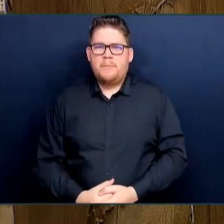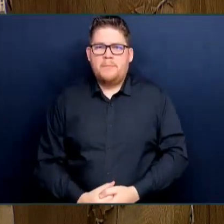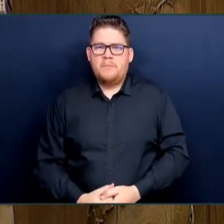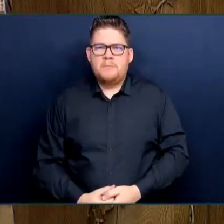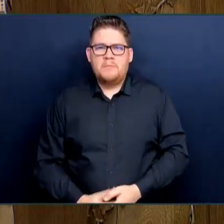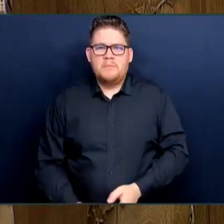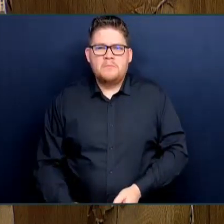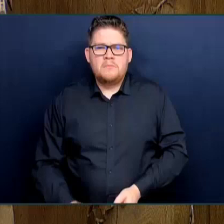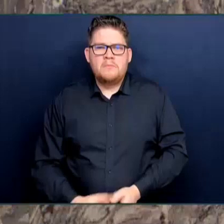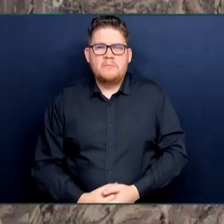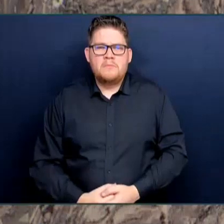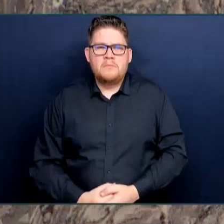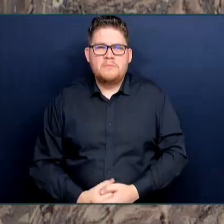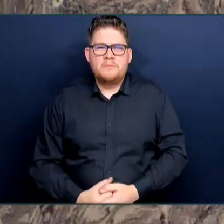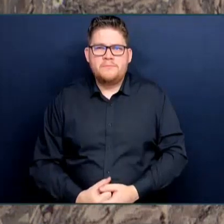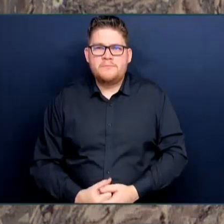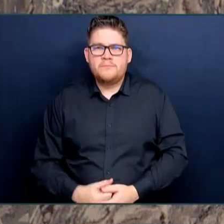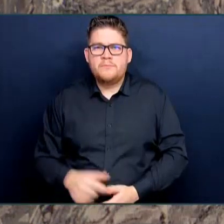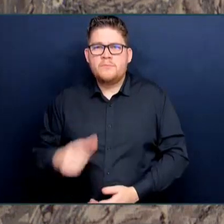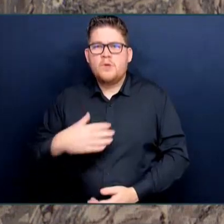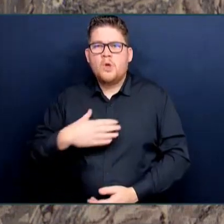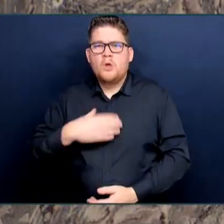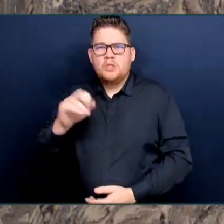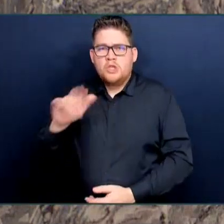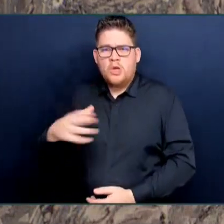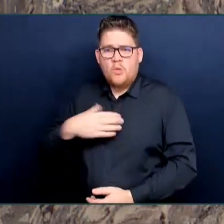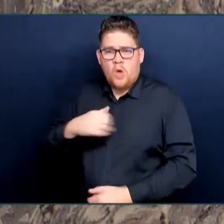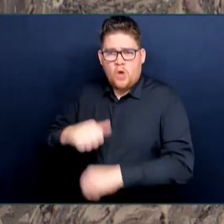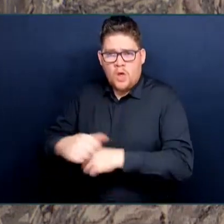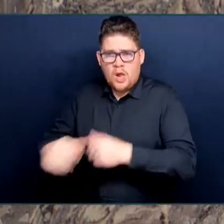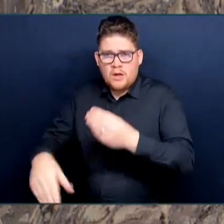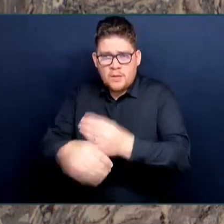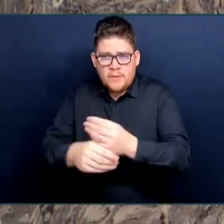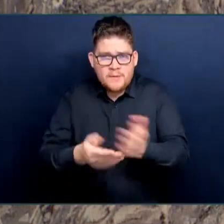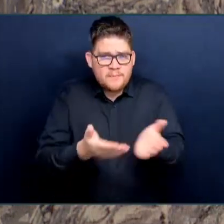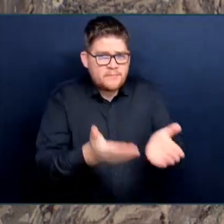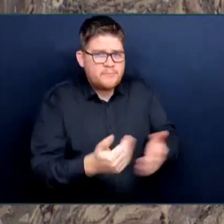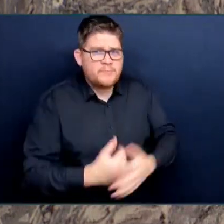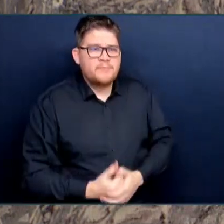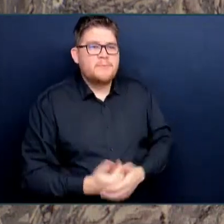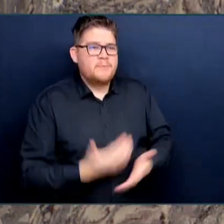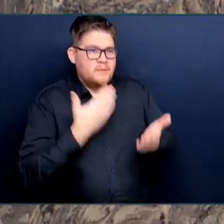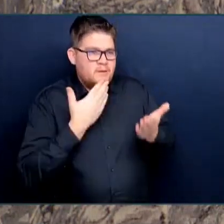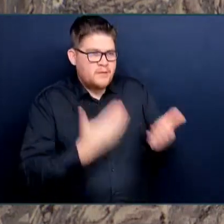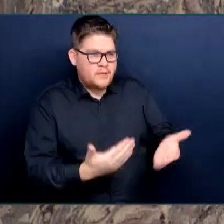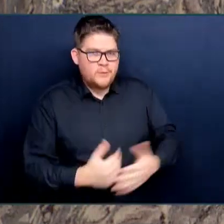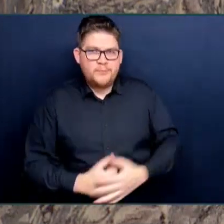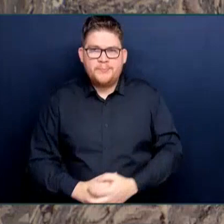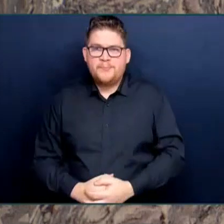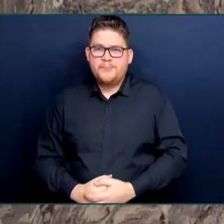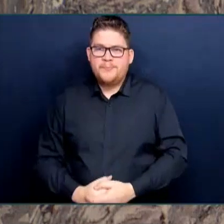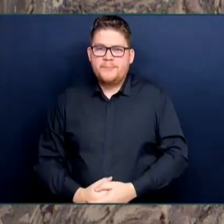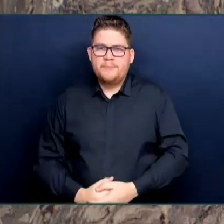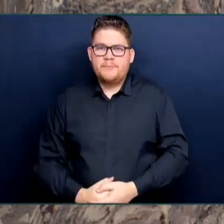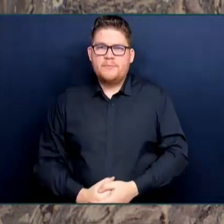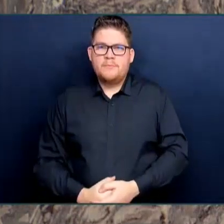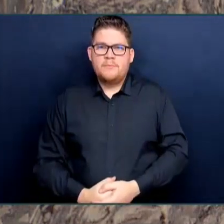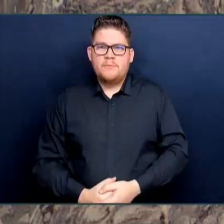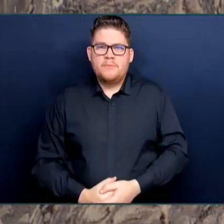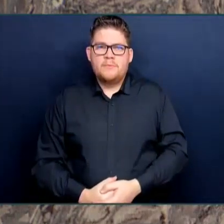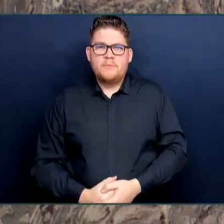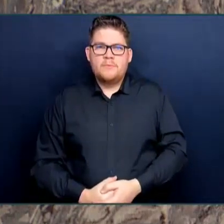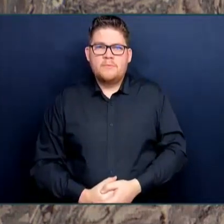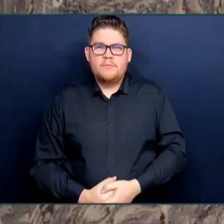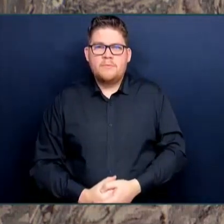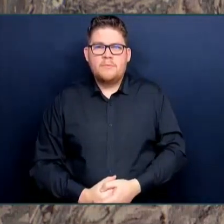Thank you, Mr. Speaker, for the Premier to get up and speak about us 100 days. It's been 100 days of